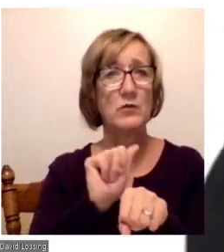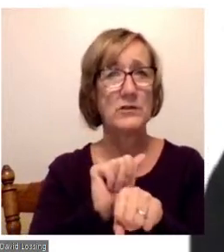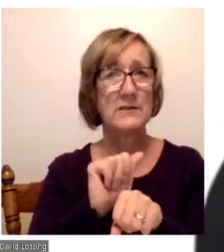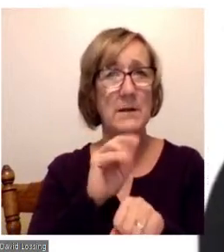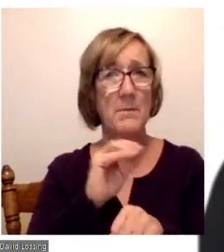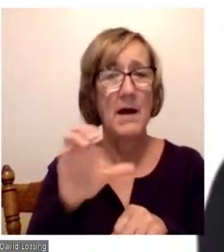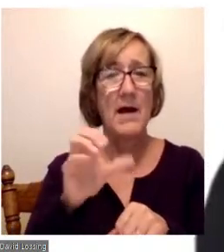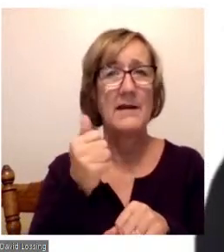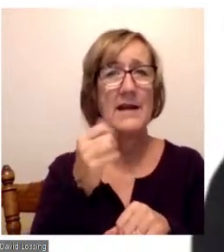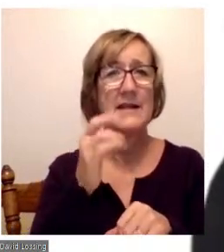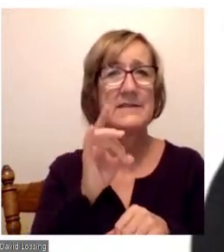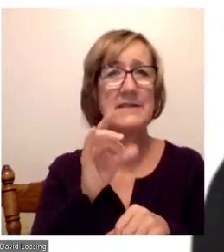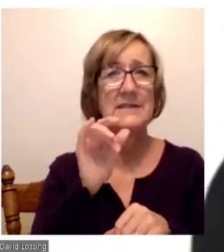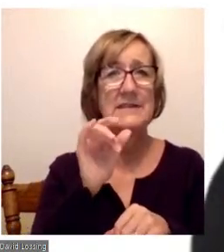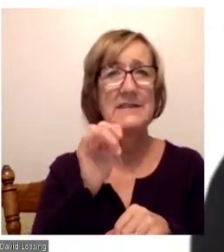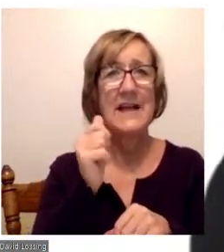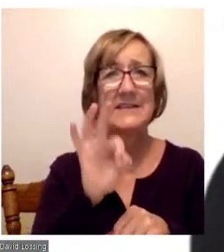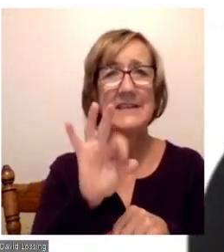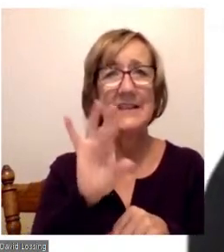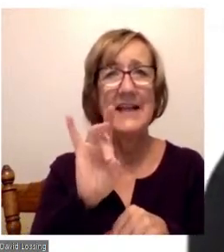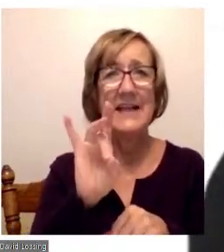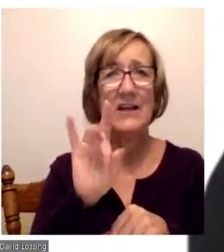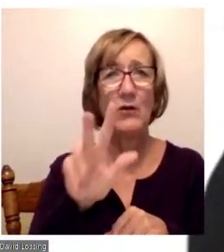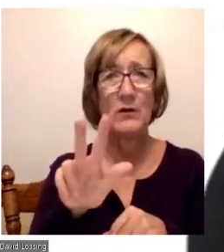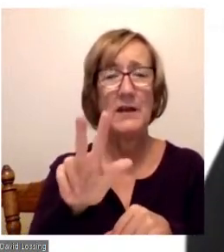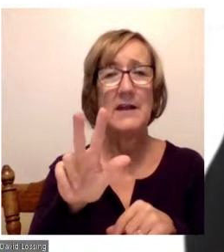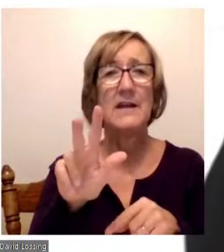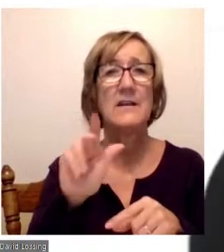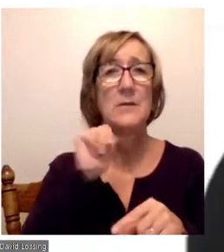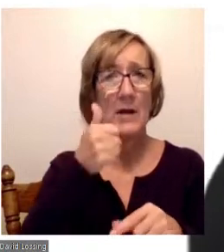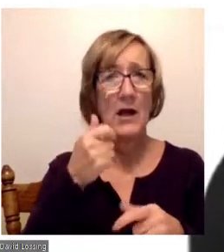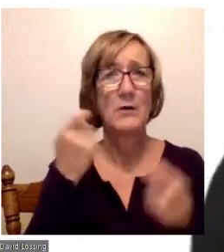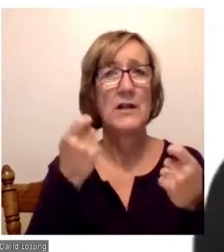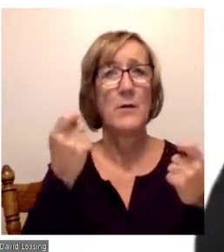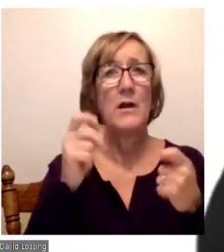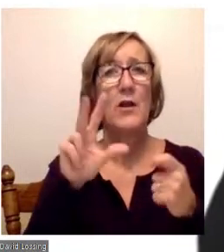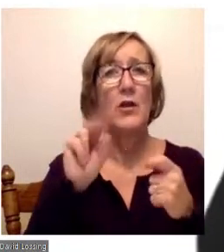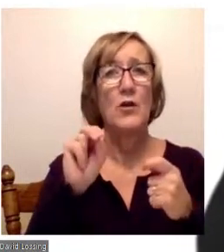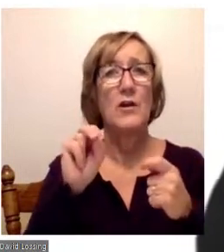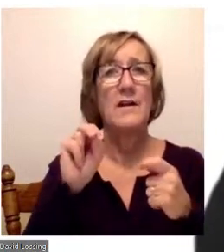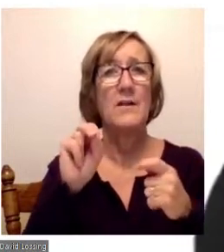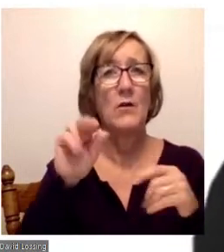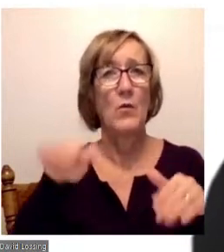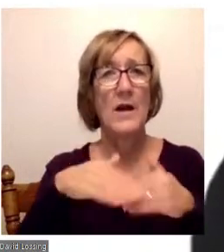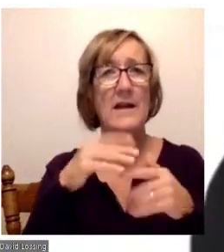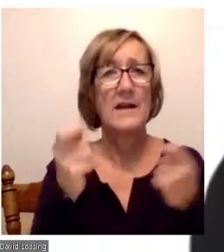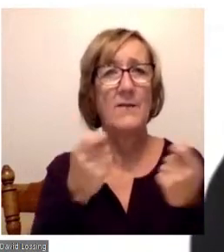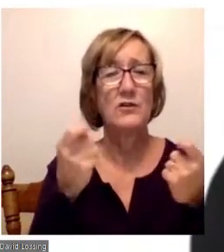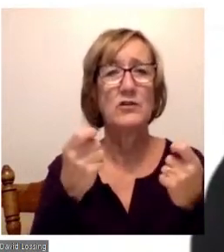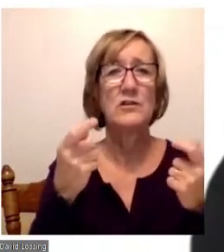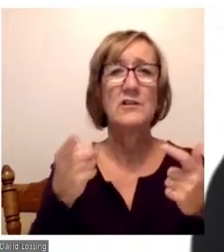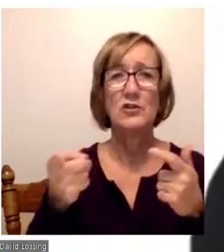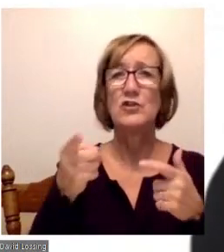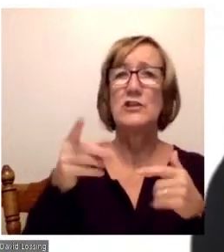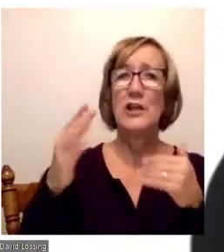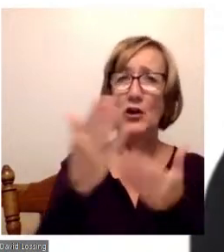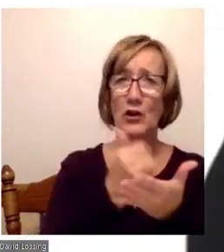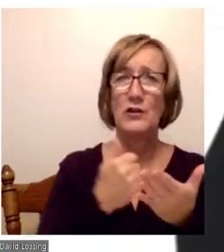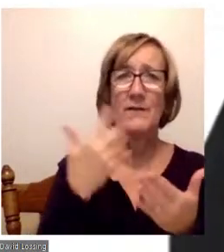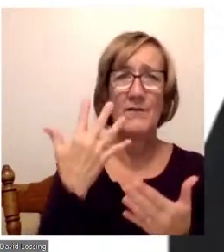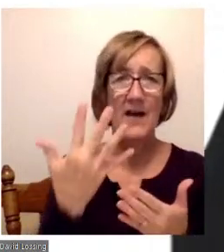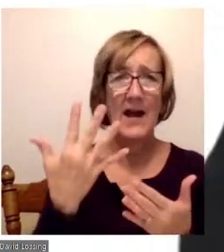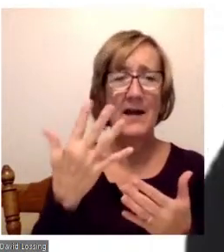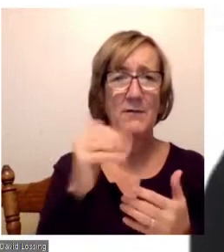and tomorrow we're celebrating our 30th wedding anniversary. And she's gone on to earn five associate degrees from Mott Community College.